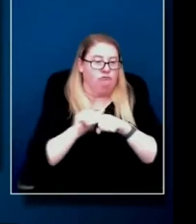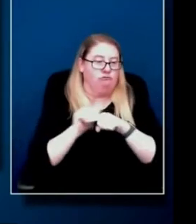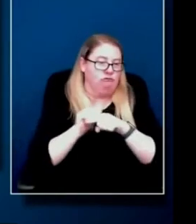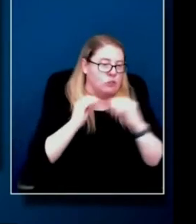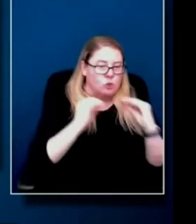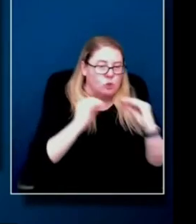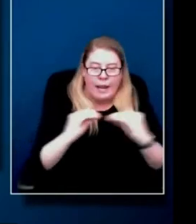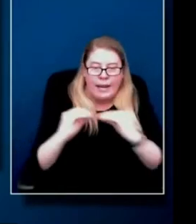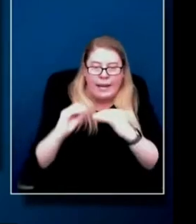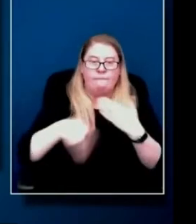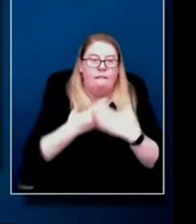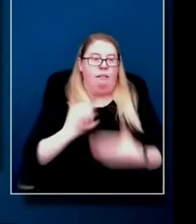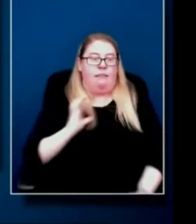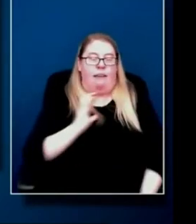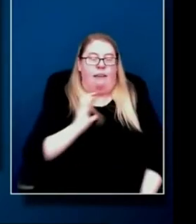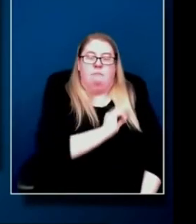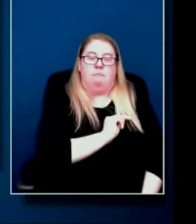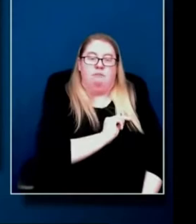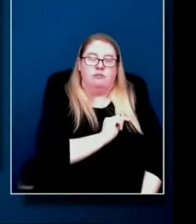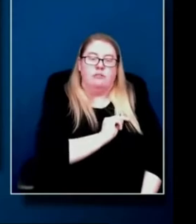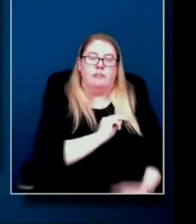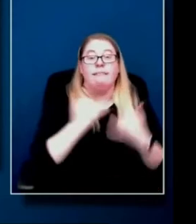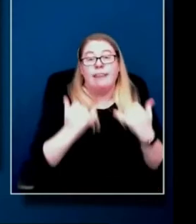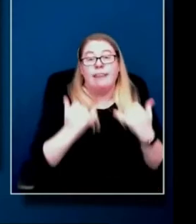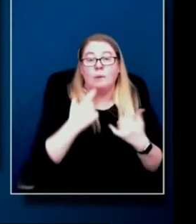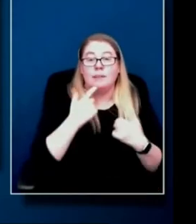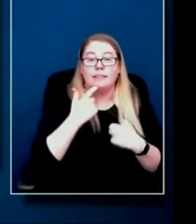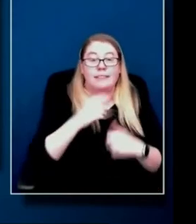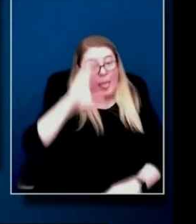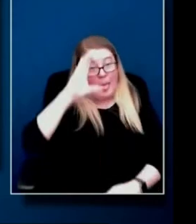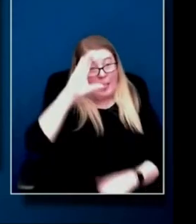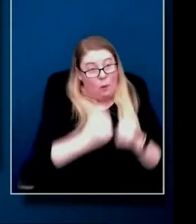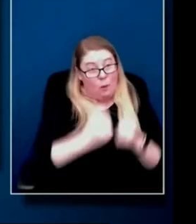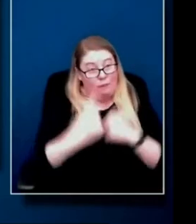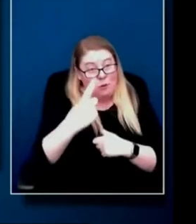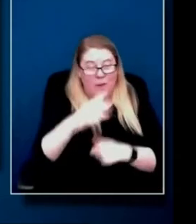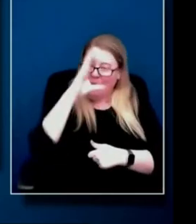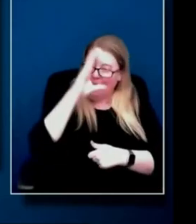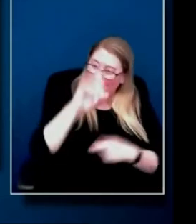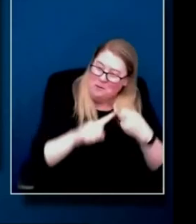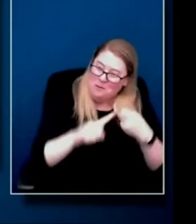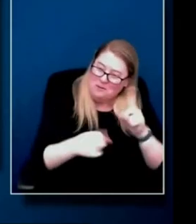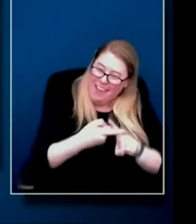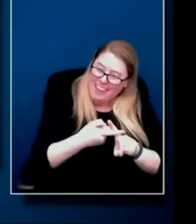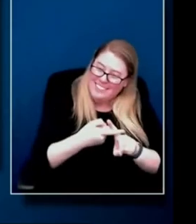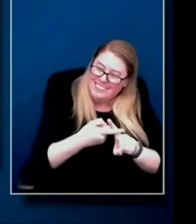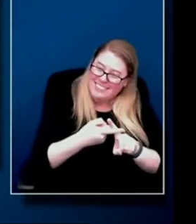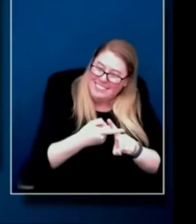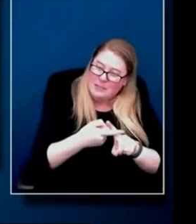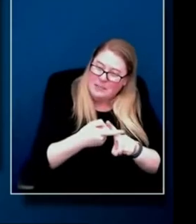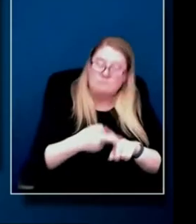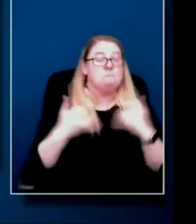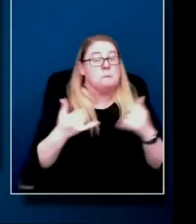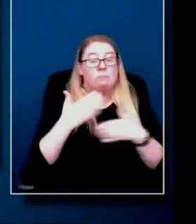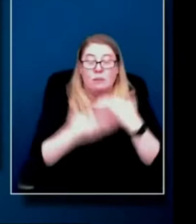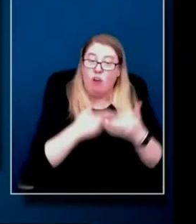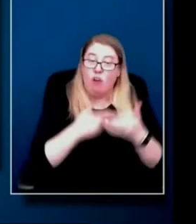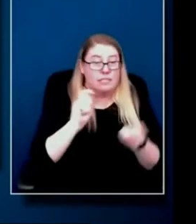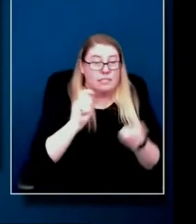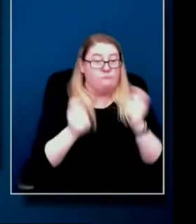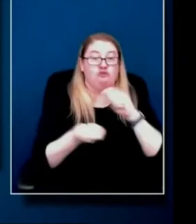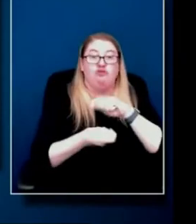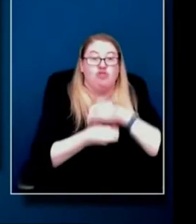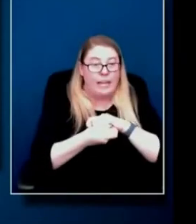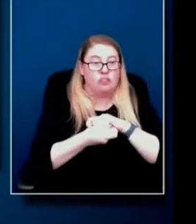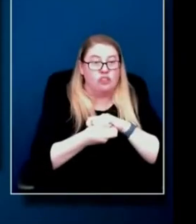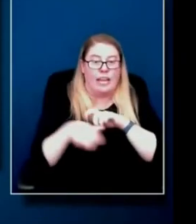cast members in relationship to that. So now they know it's, hello everyone or hello friends. We, we are in the process of changing over those, those